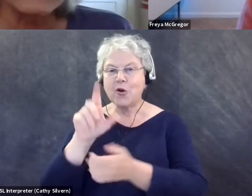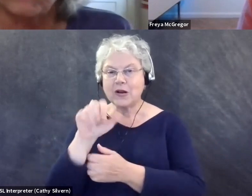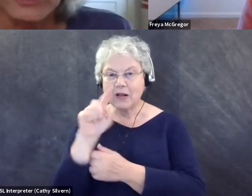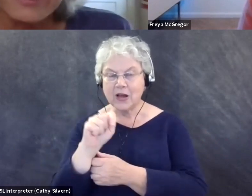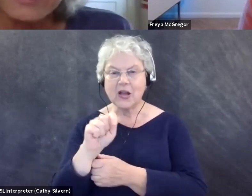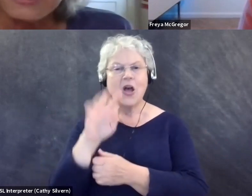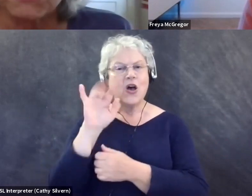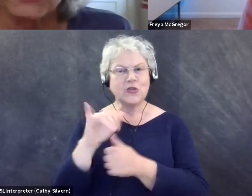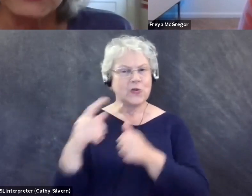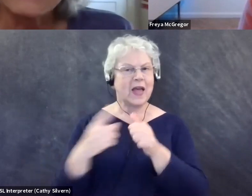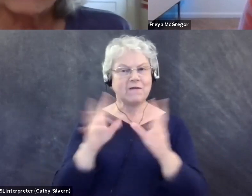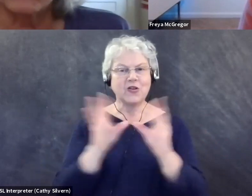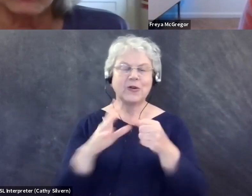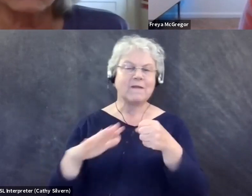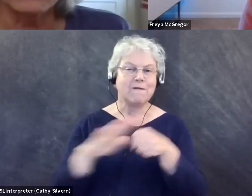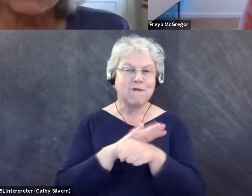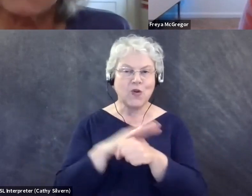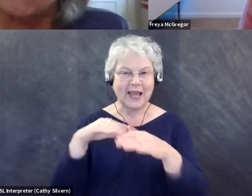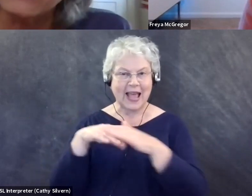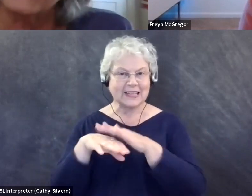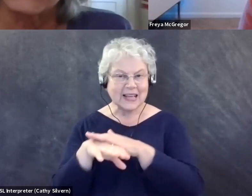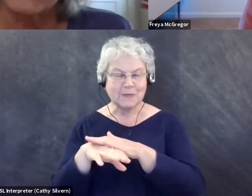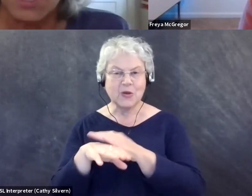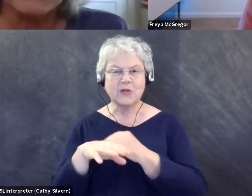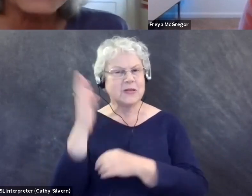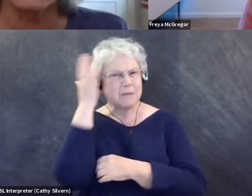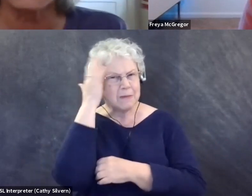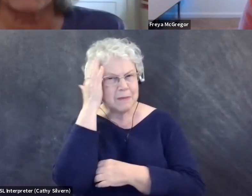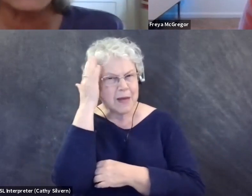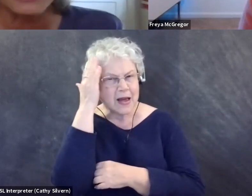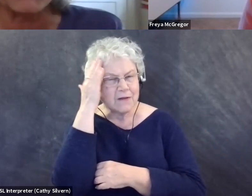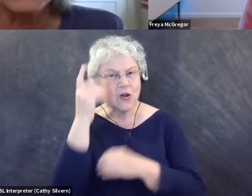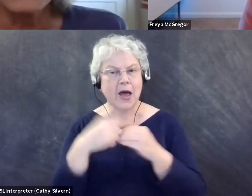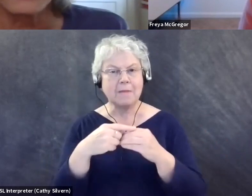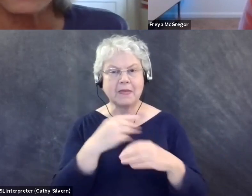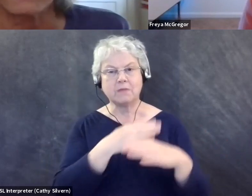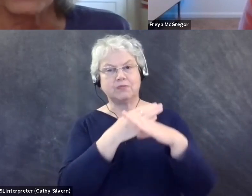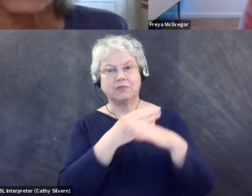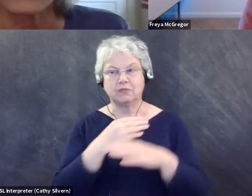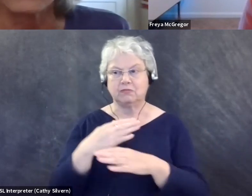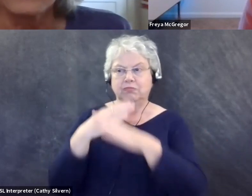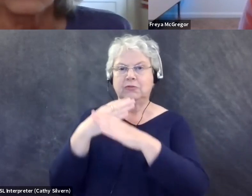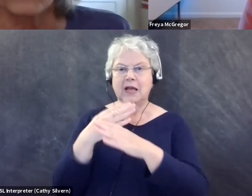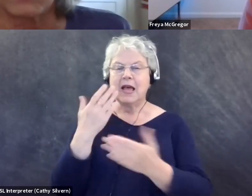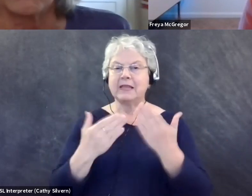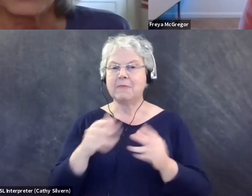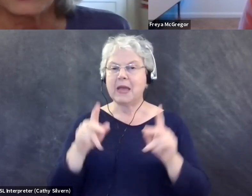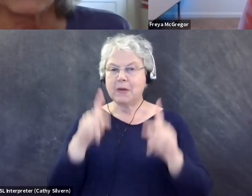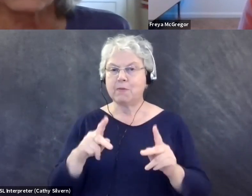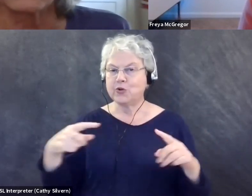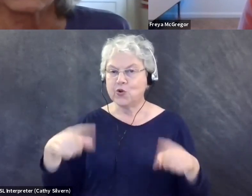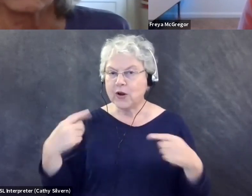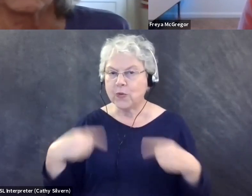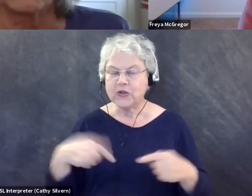is fully accessible, that there aren't, just be mindful of the obstacles that might keep a seated person from